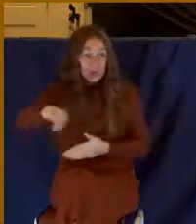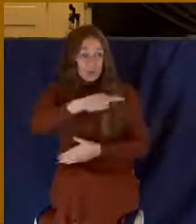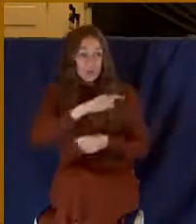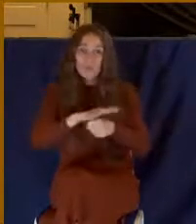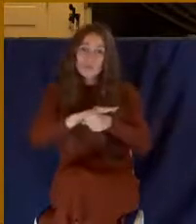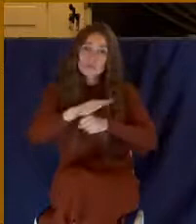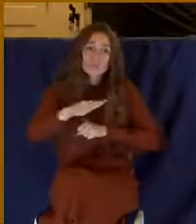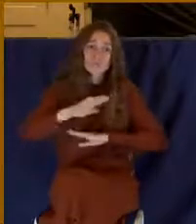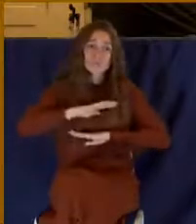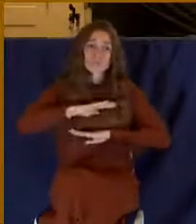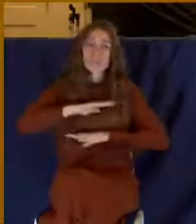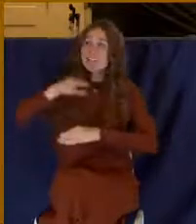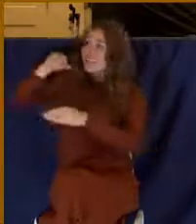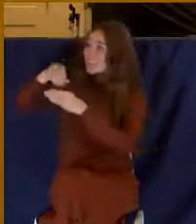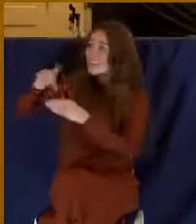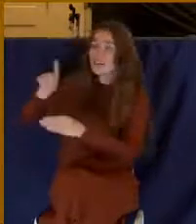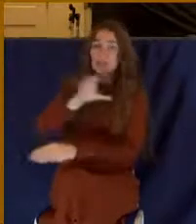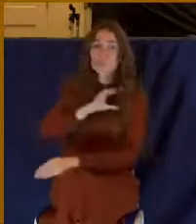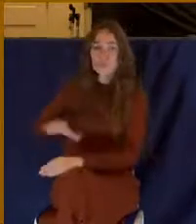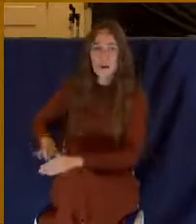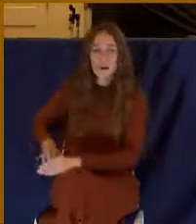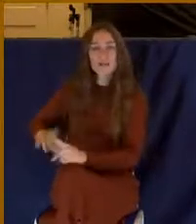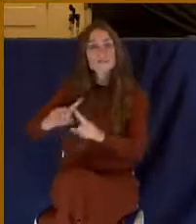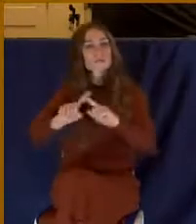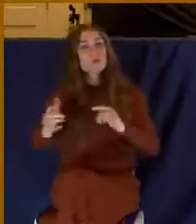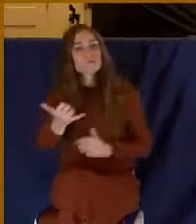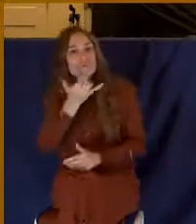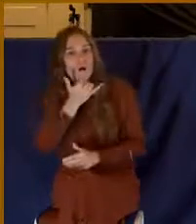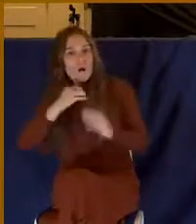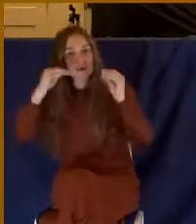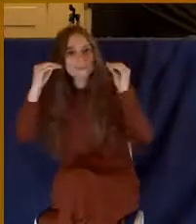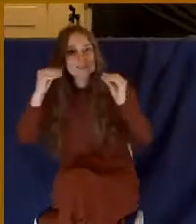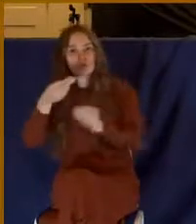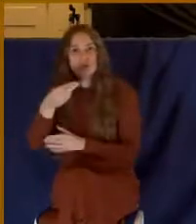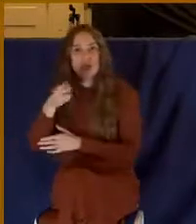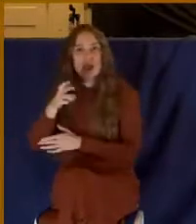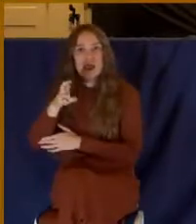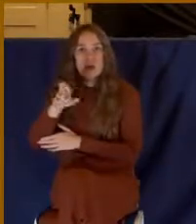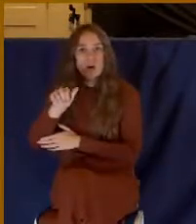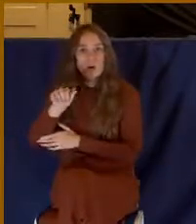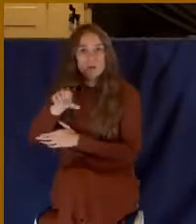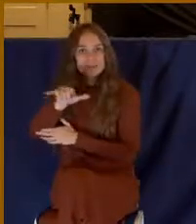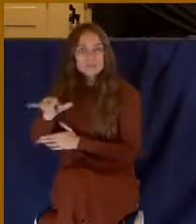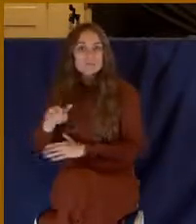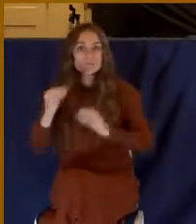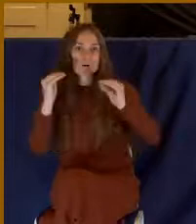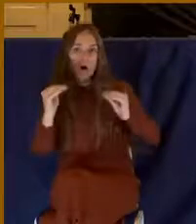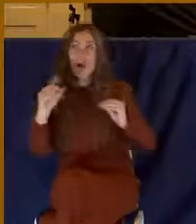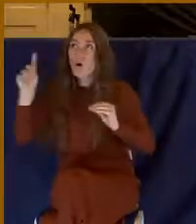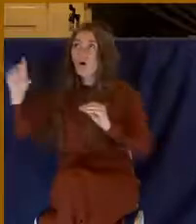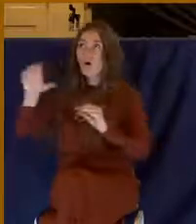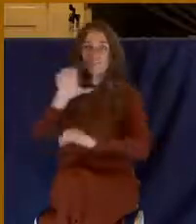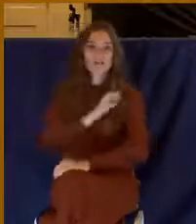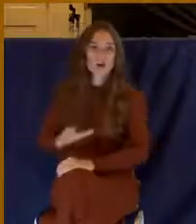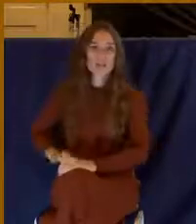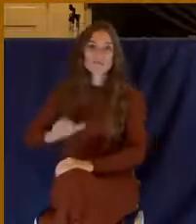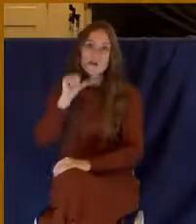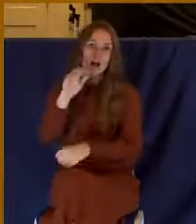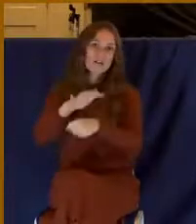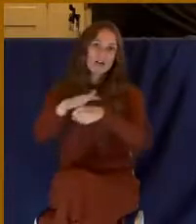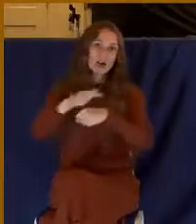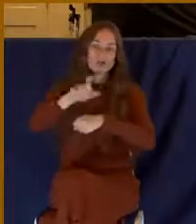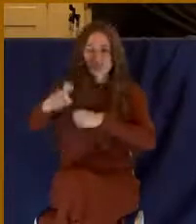But the heresy taught that Christ was not sufficient. And they were trying to teach believers to embrace other